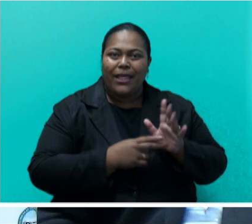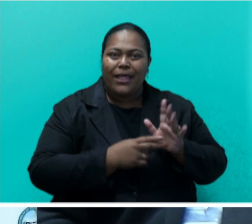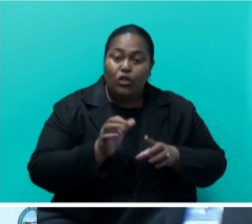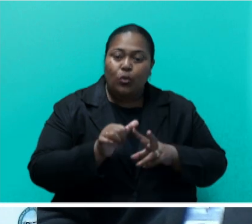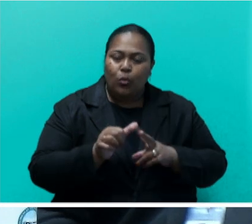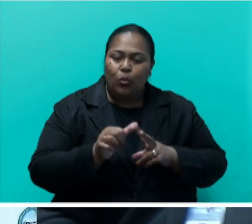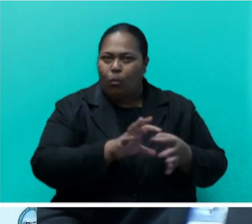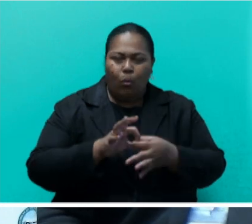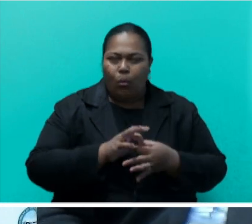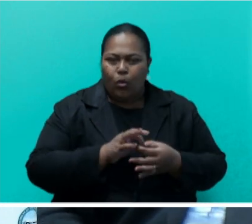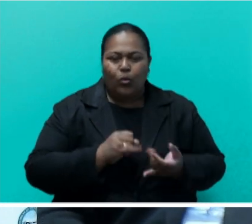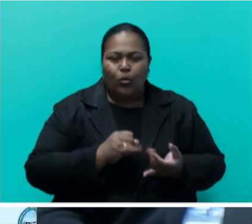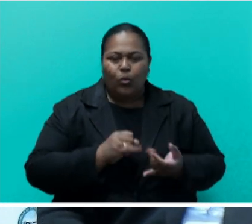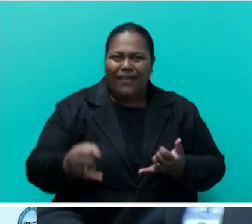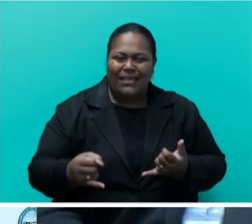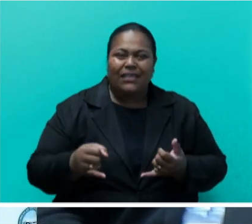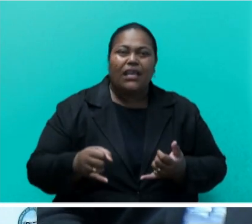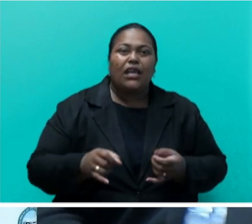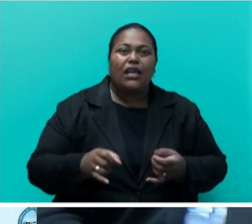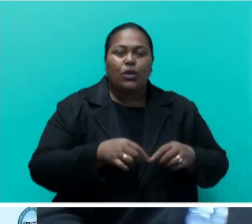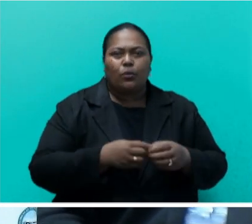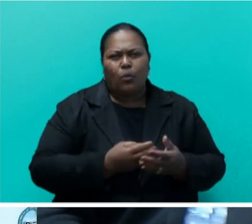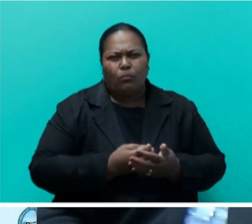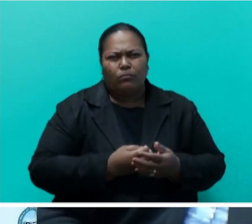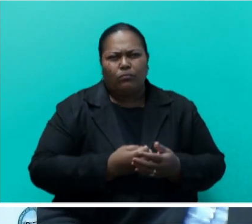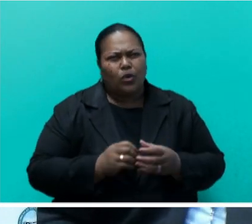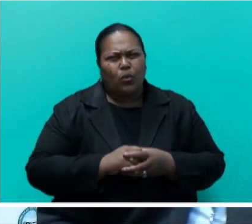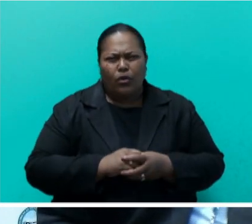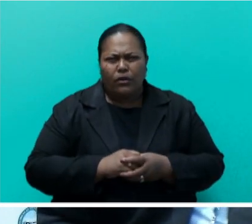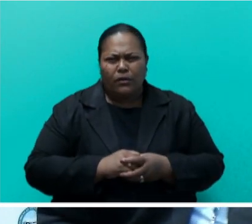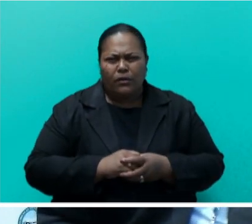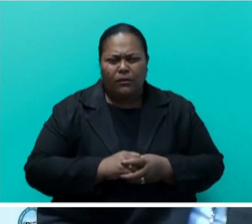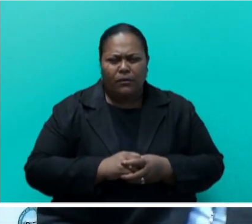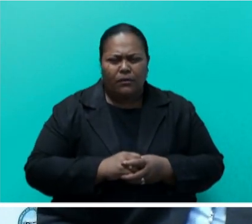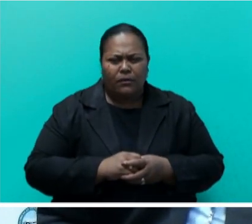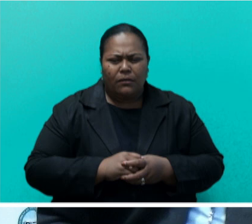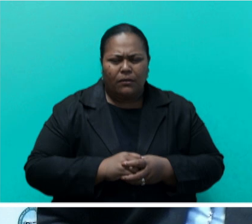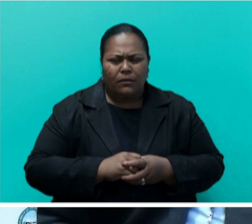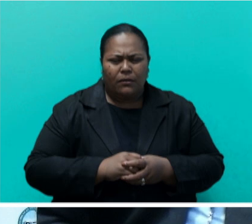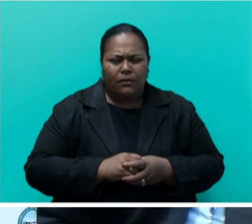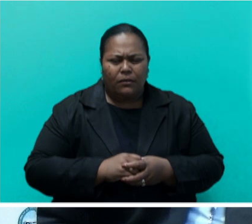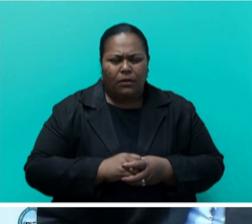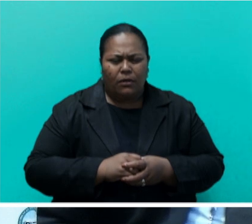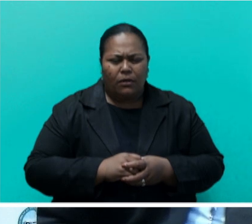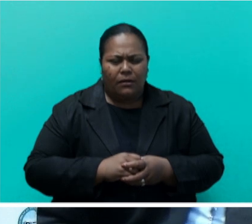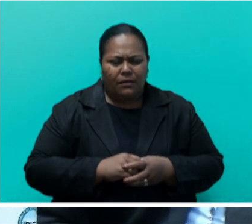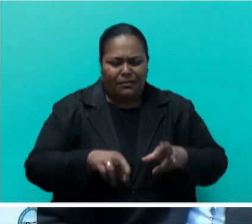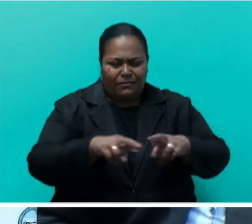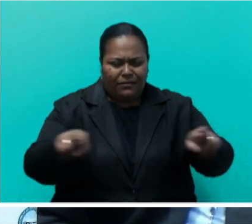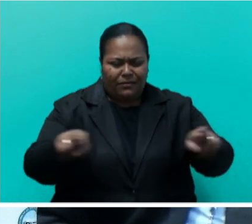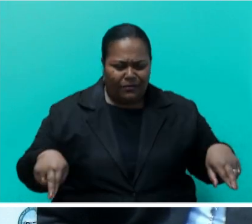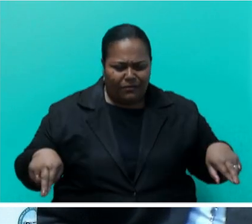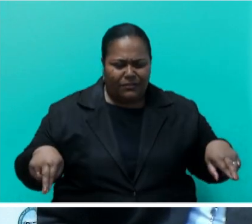coral reefs and blue economy project to establish a modern sanitary landfill on the Western Division